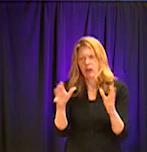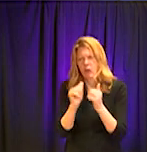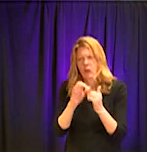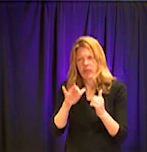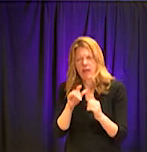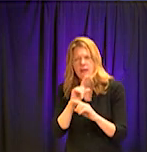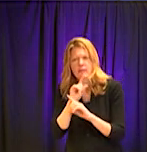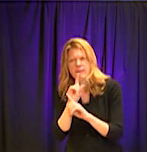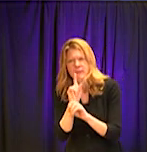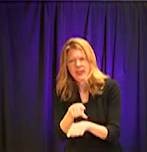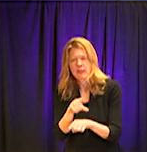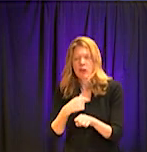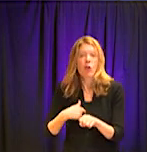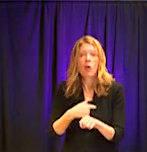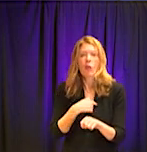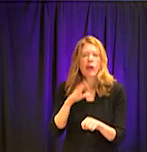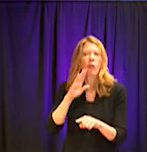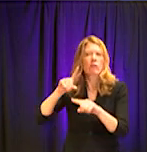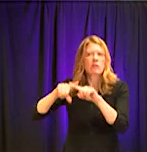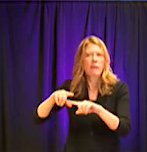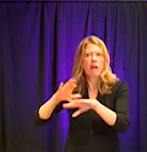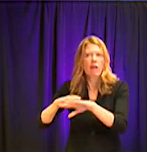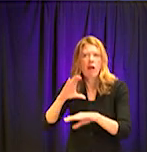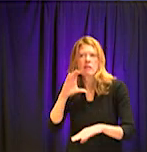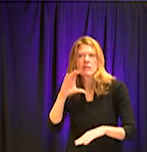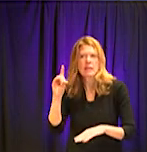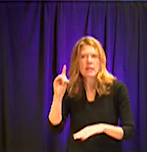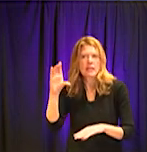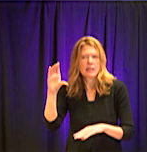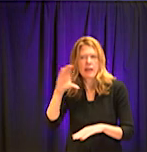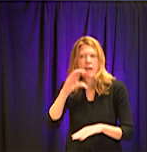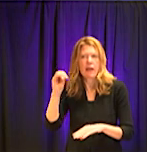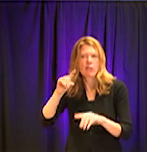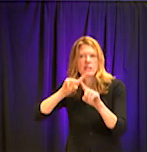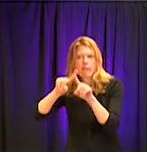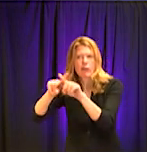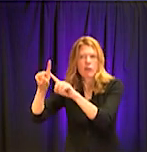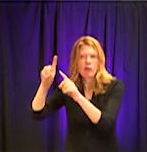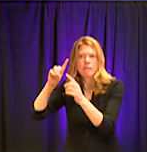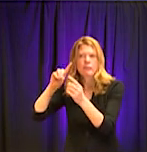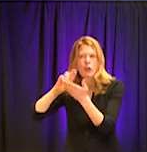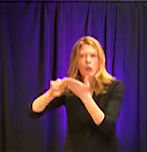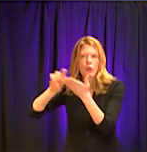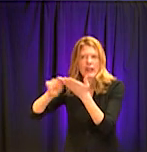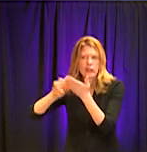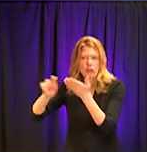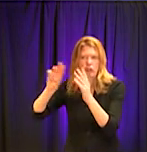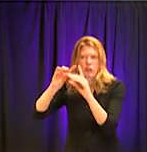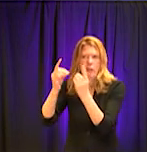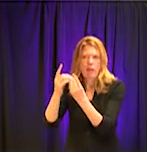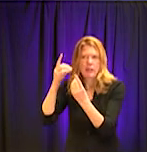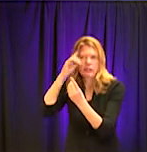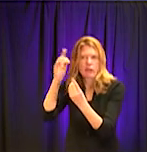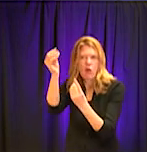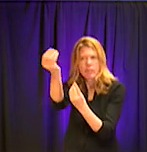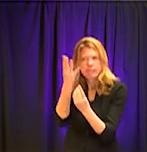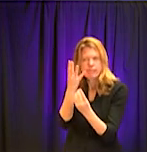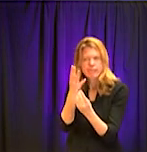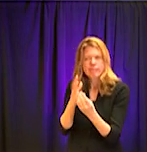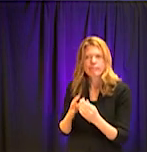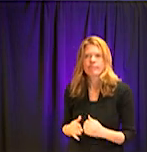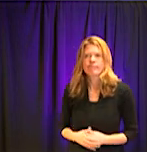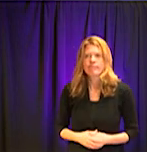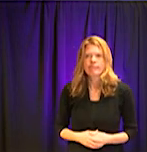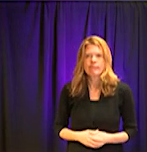look to, uh, CDC and our other, uh, research partners to help us get a better answer to that question. have another question here that, you know, we,